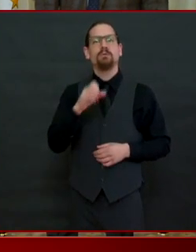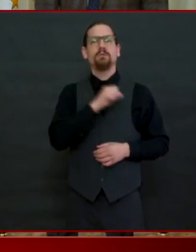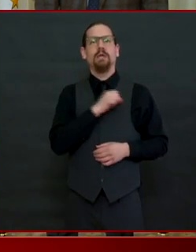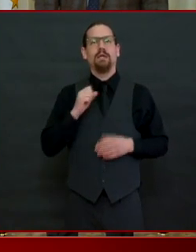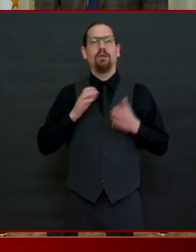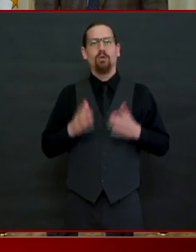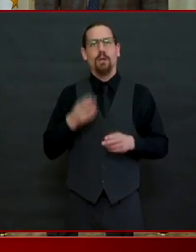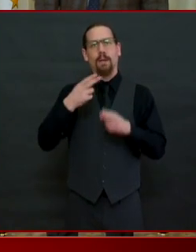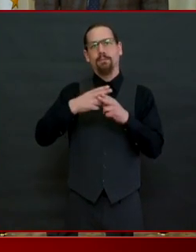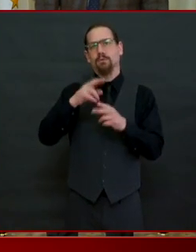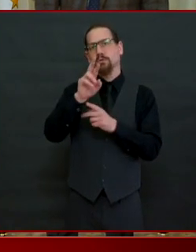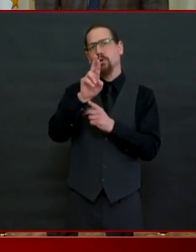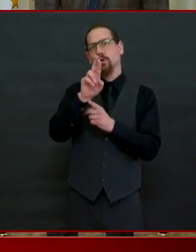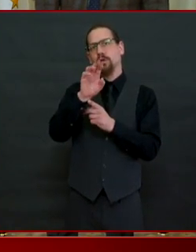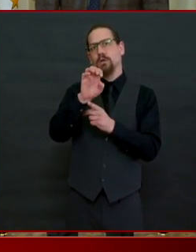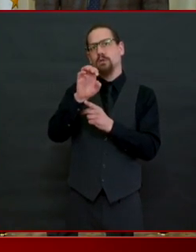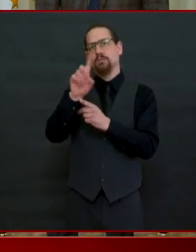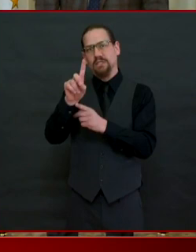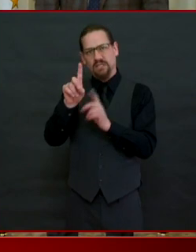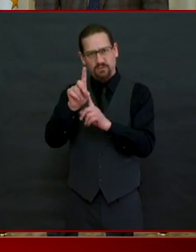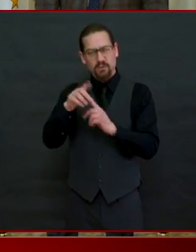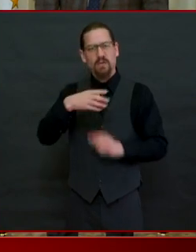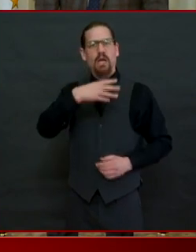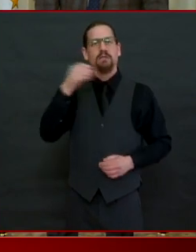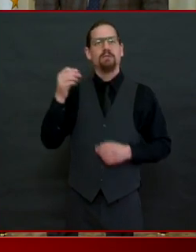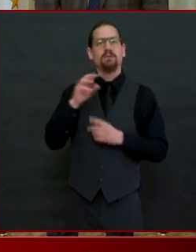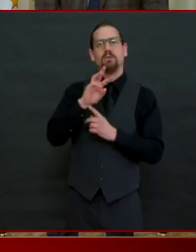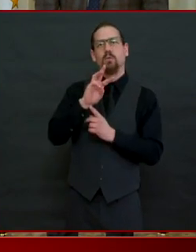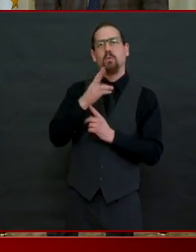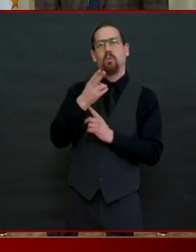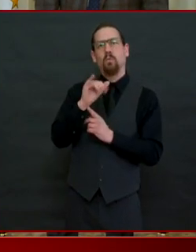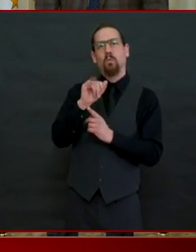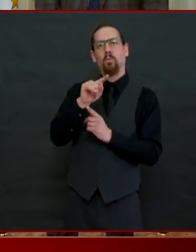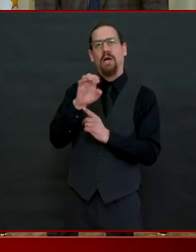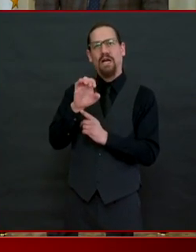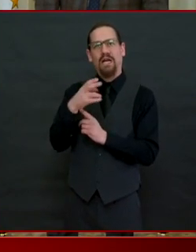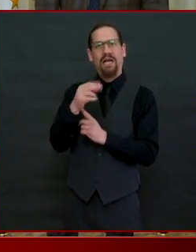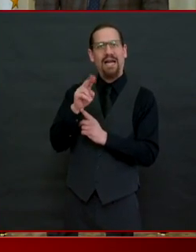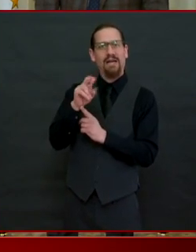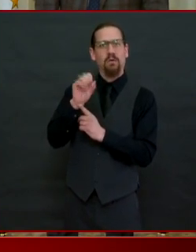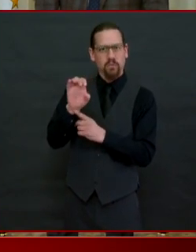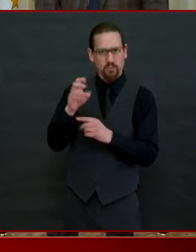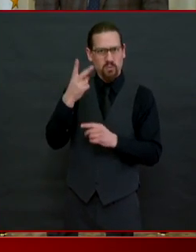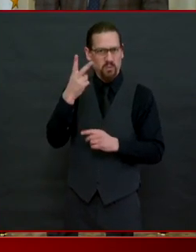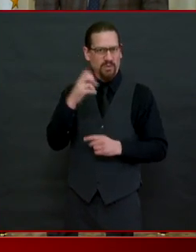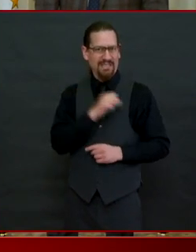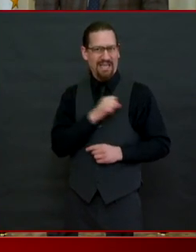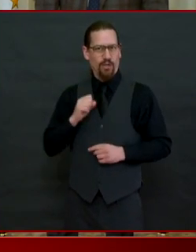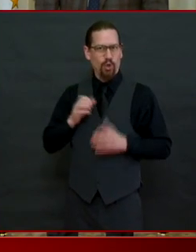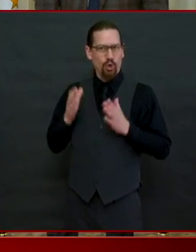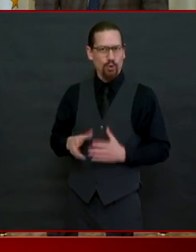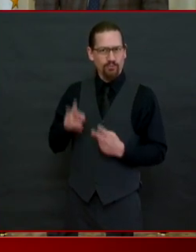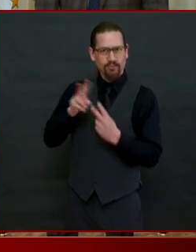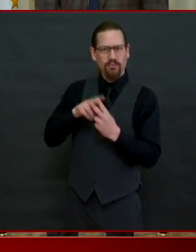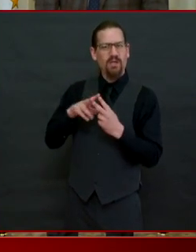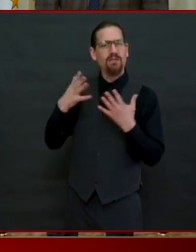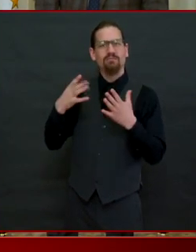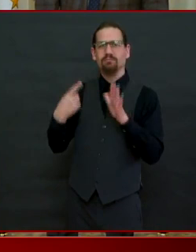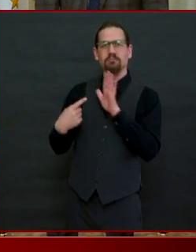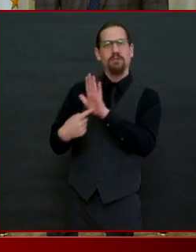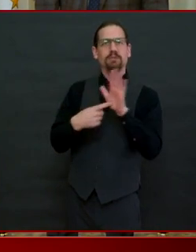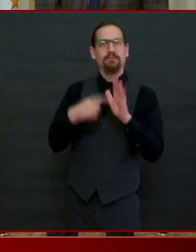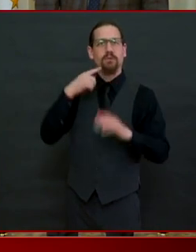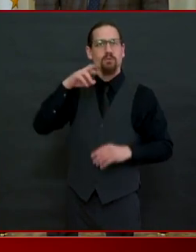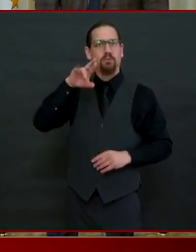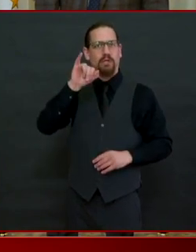time and have been quite literally fighting for rhode island in the united states senate the same is true for congressman langevin and